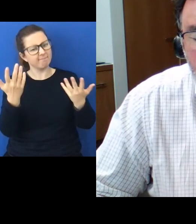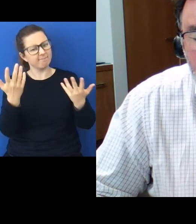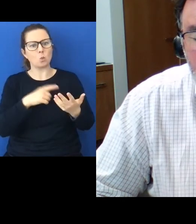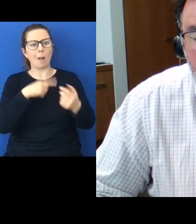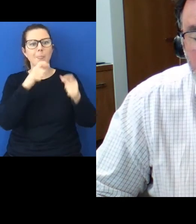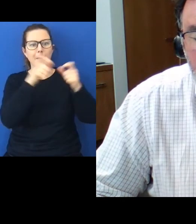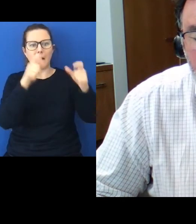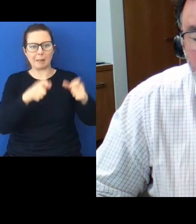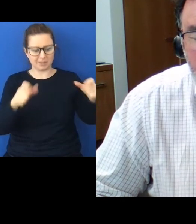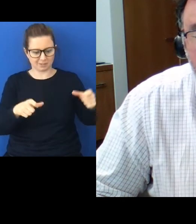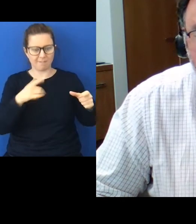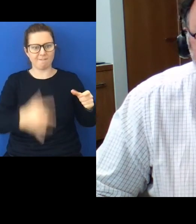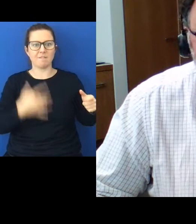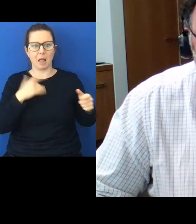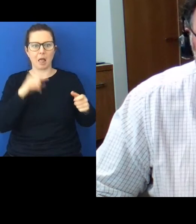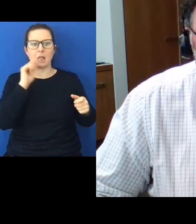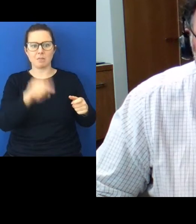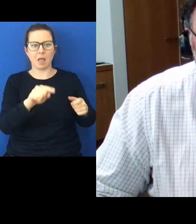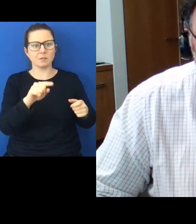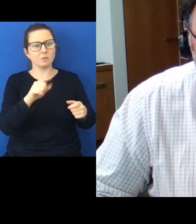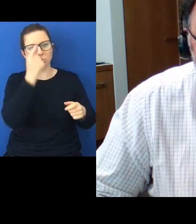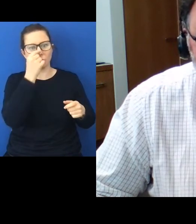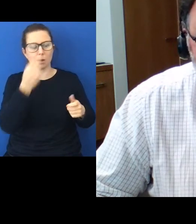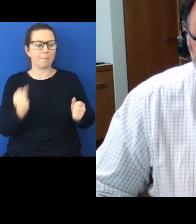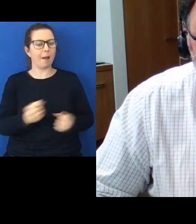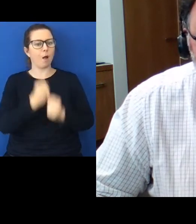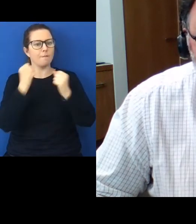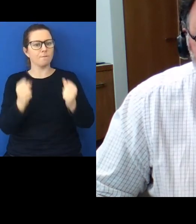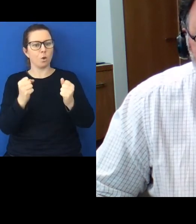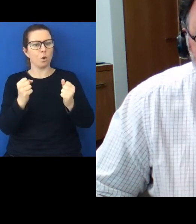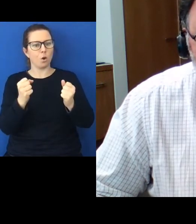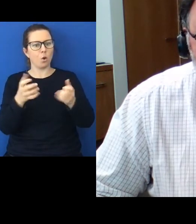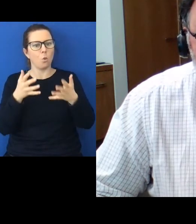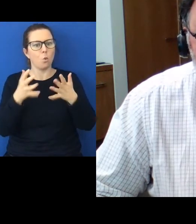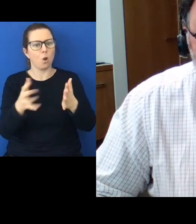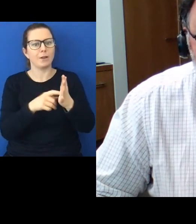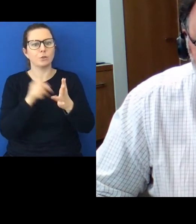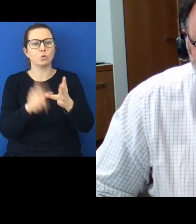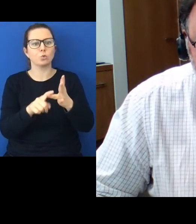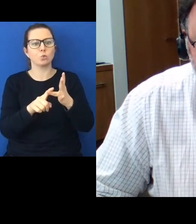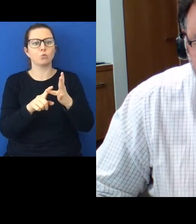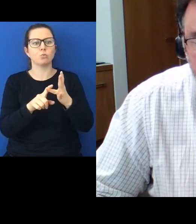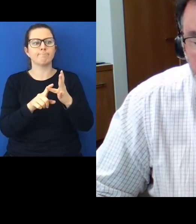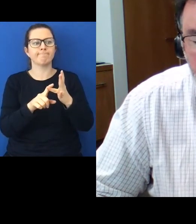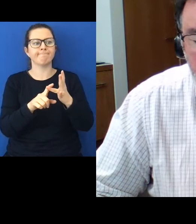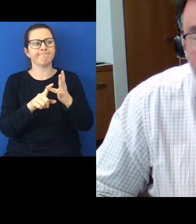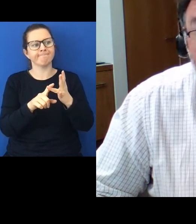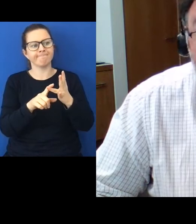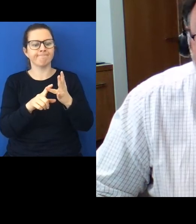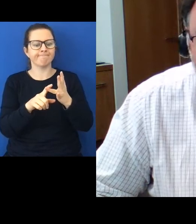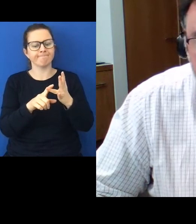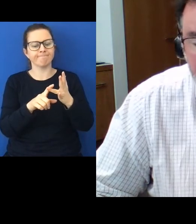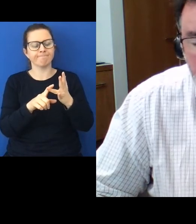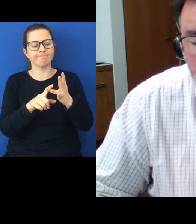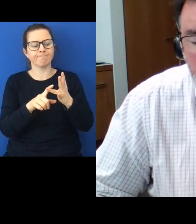would consider this is a powerful potentially powerful way of stopping or